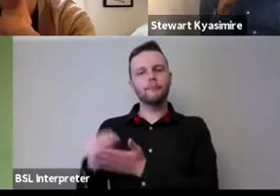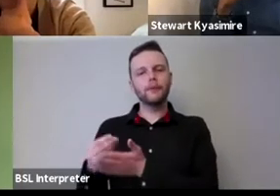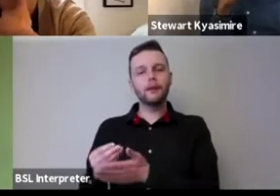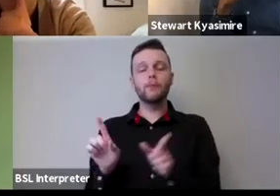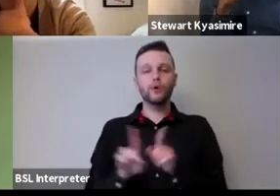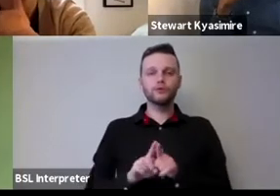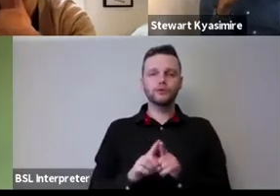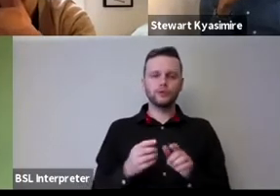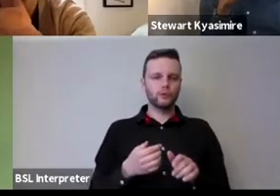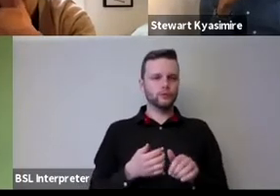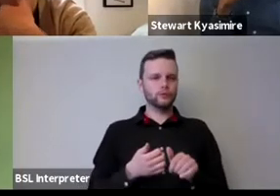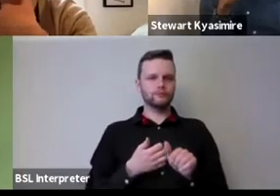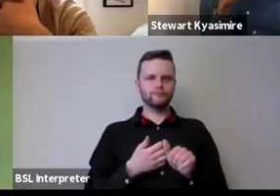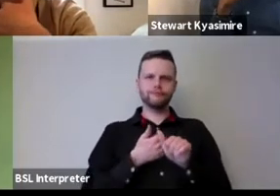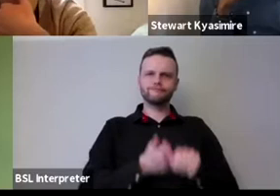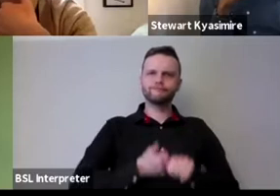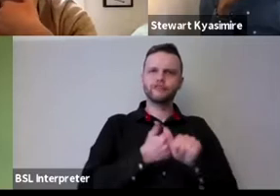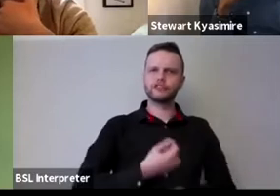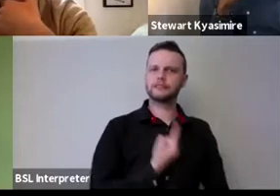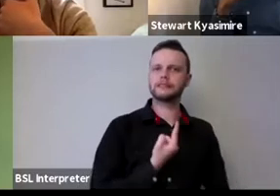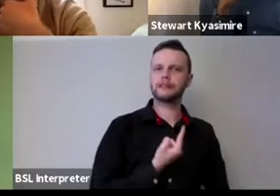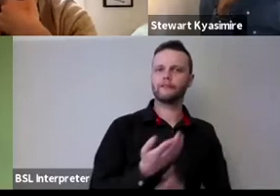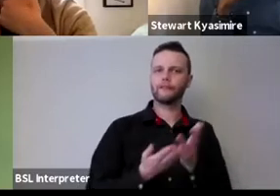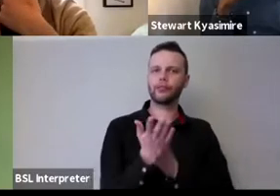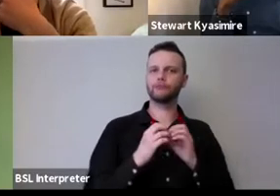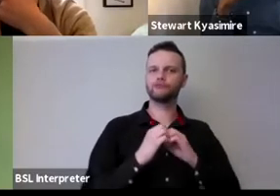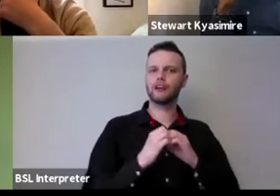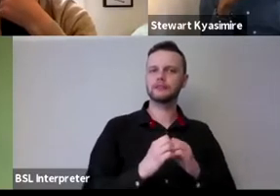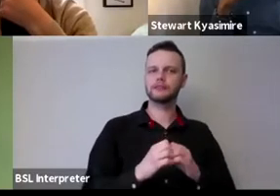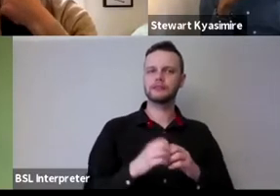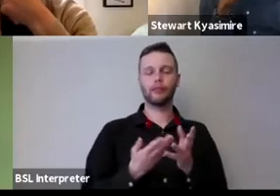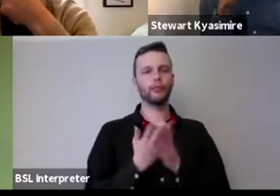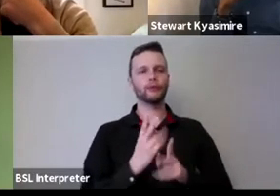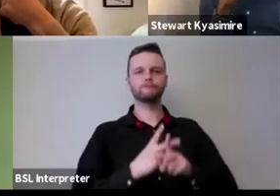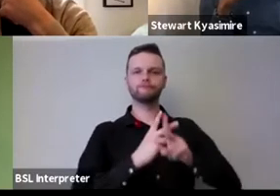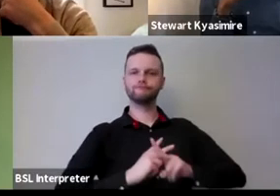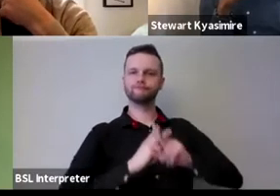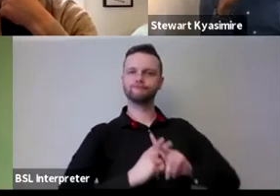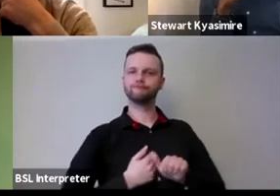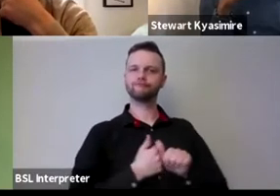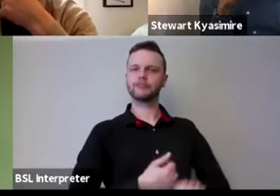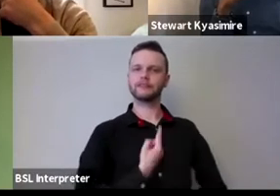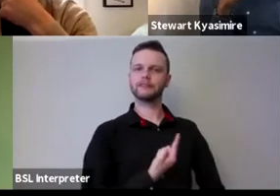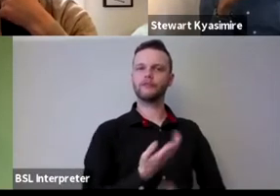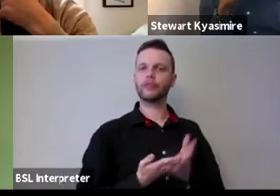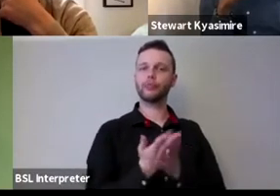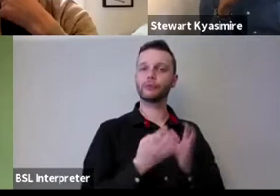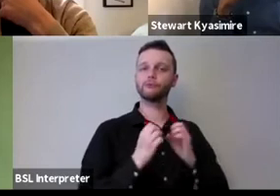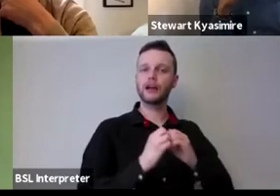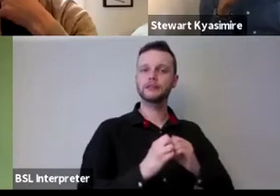and how to nurture self through practice and then through nurturing self through practice how